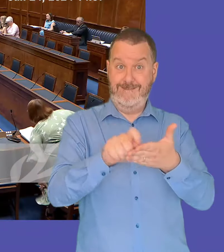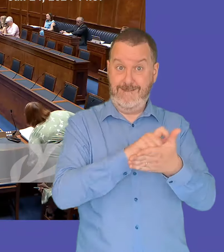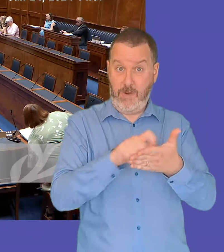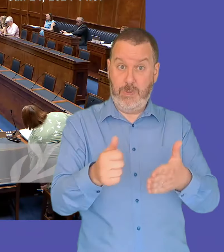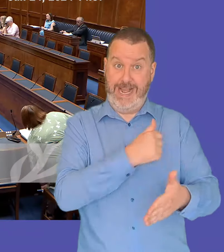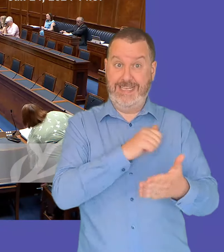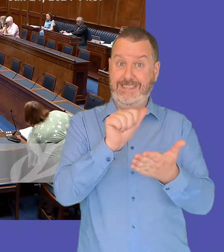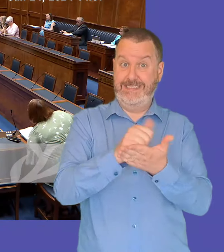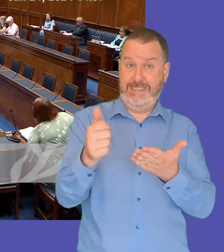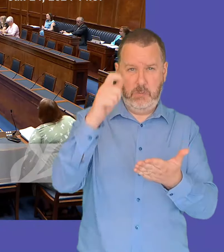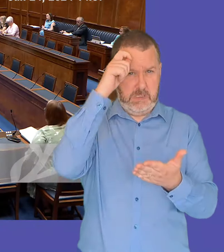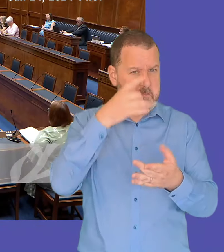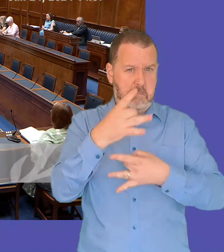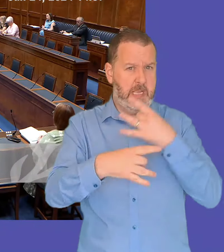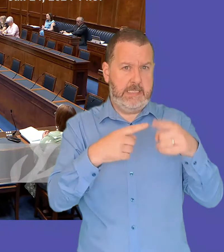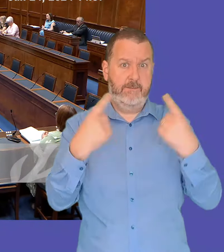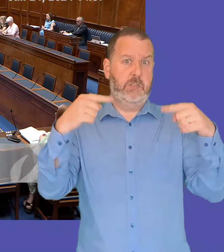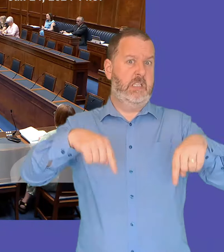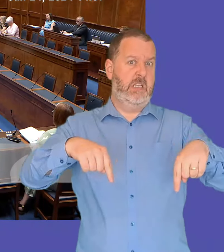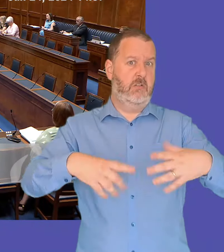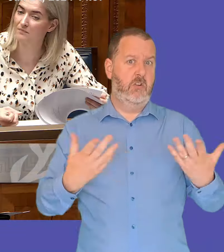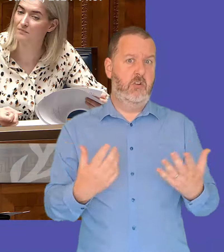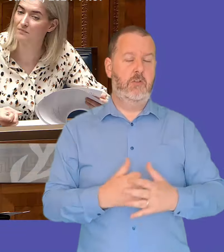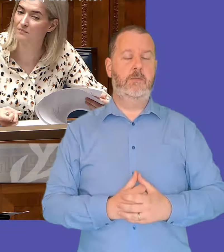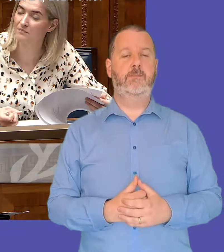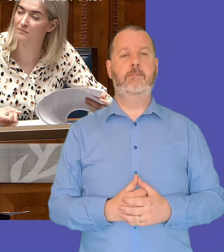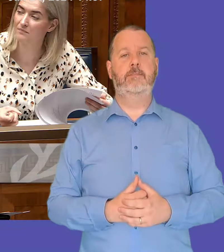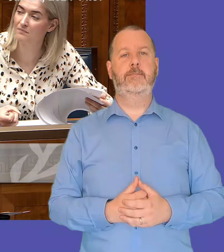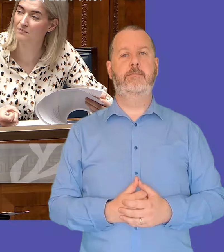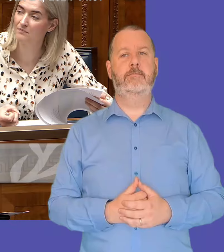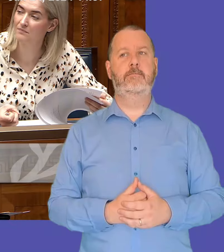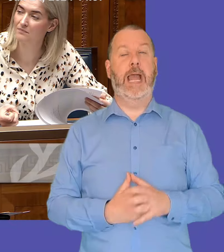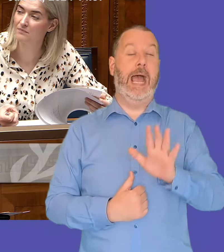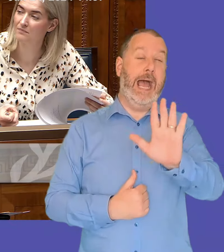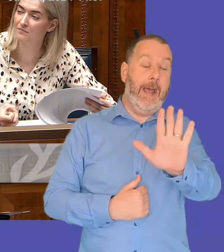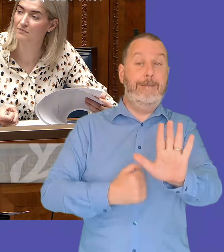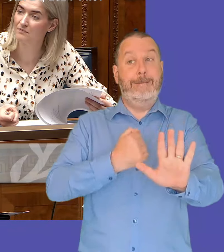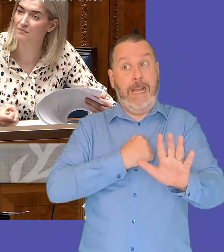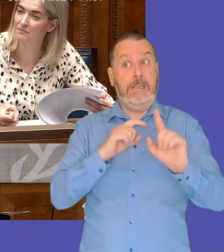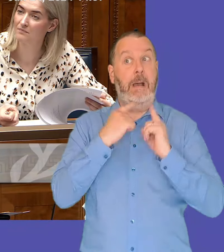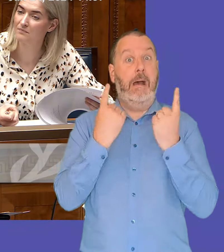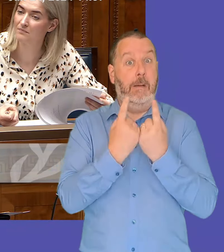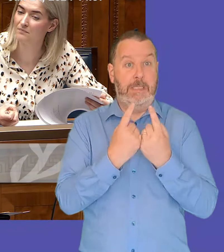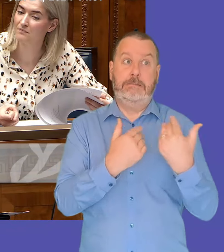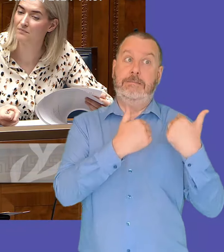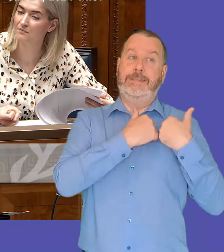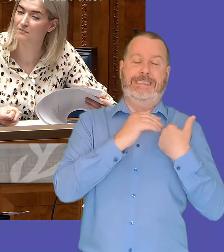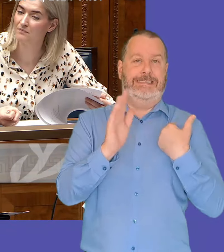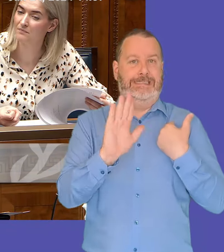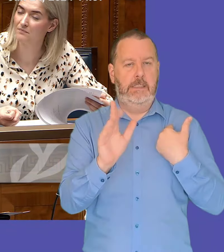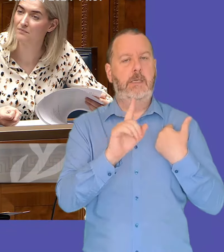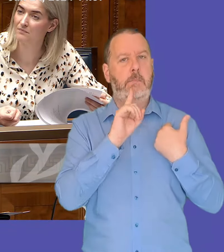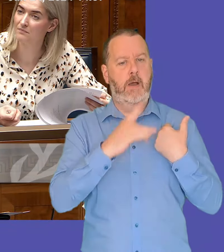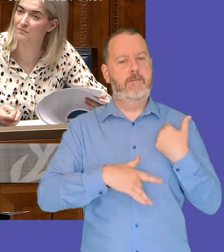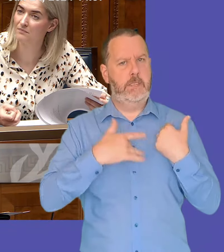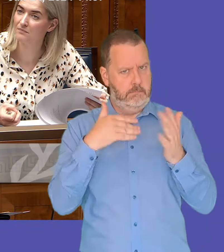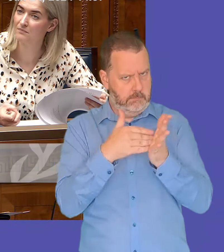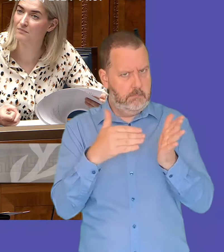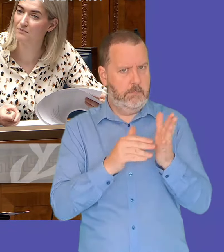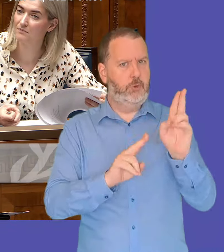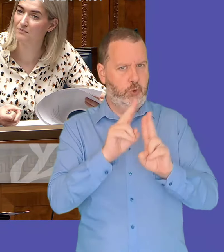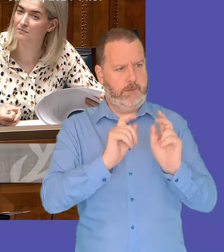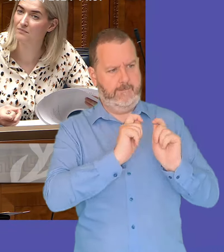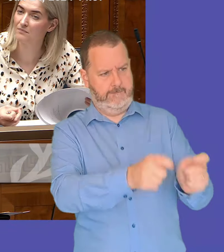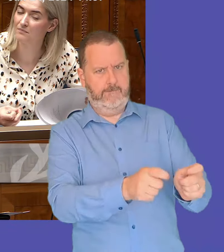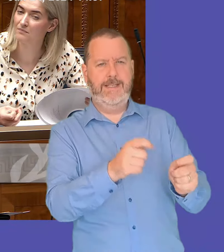first minister it's not strictly under the remit of our department however i will give you my view of votes at 16 i believe that that should be expanded to